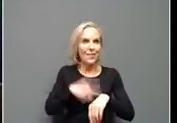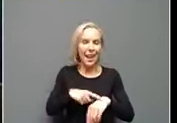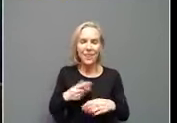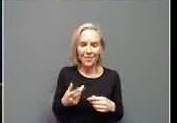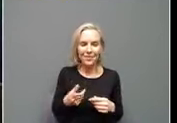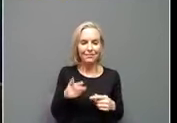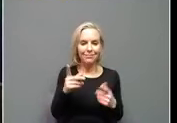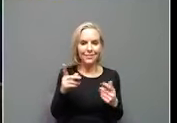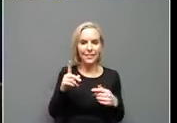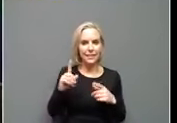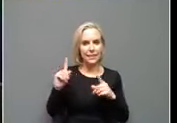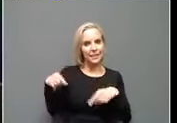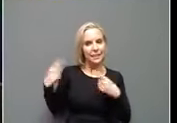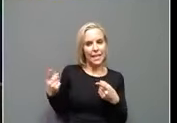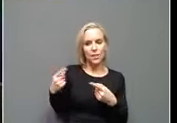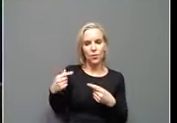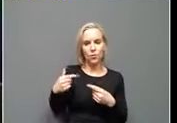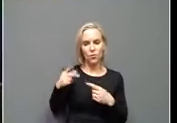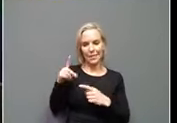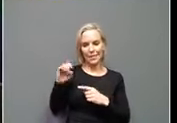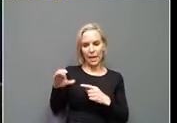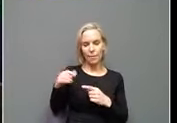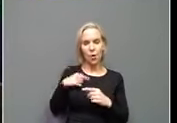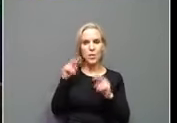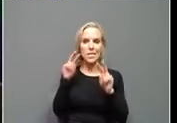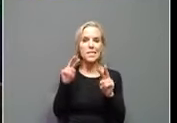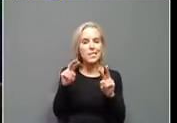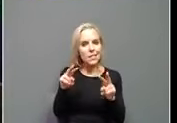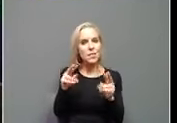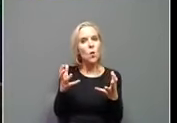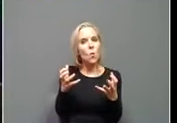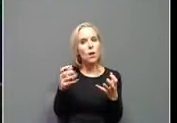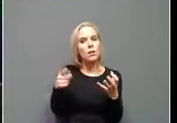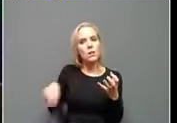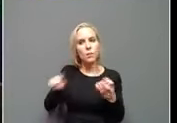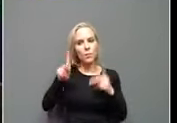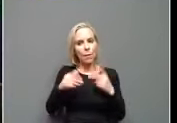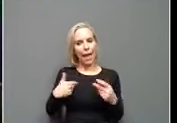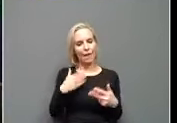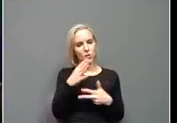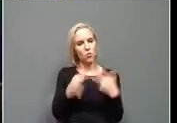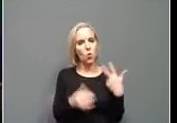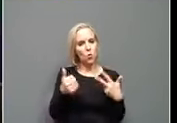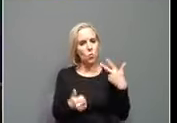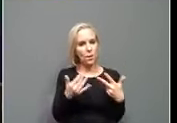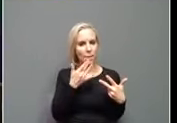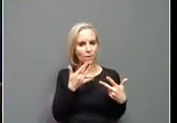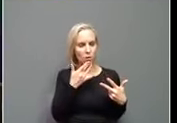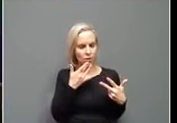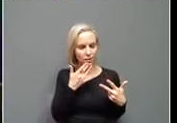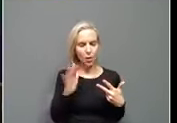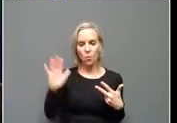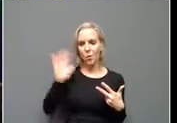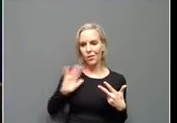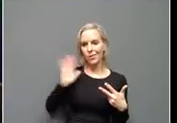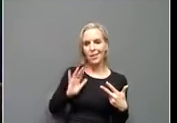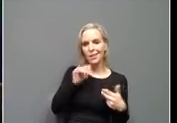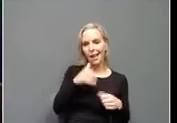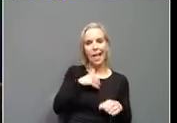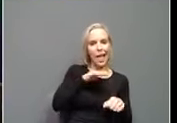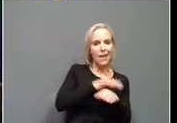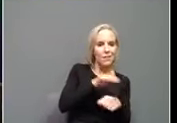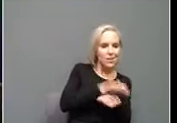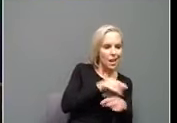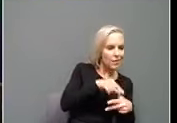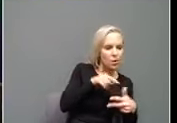since we started vaccinating in December, where we wanted people to be able to have choice. Previously, we didn't have enough vaccine for people to have